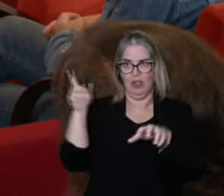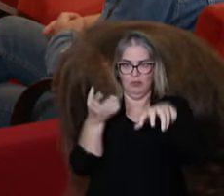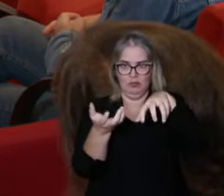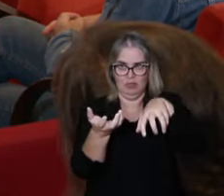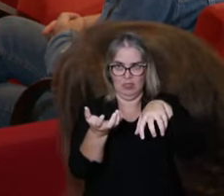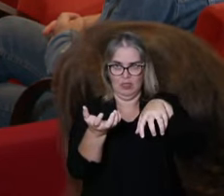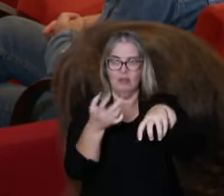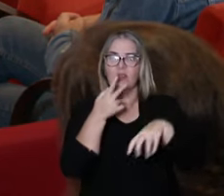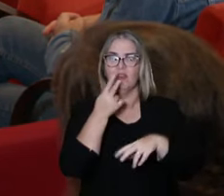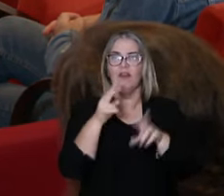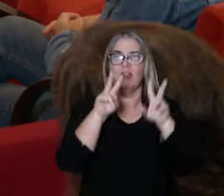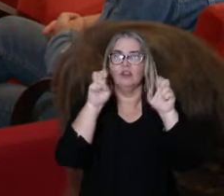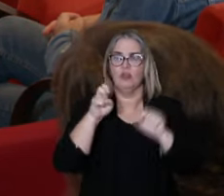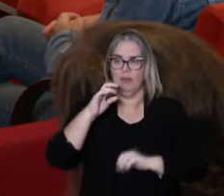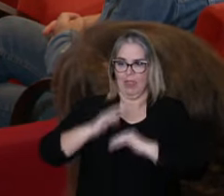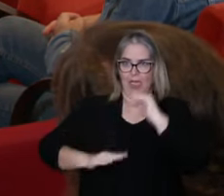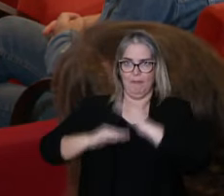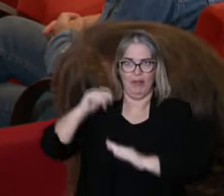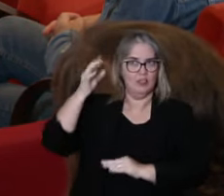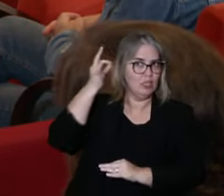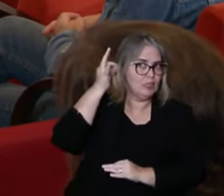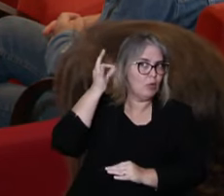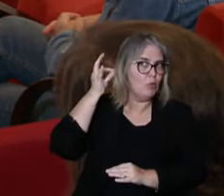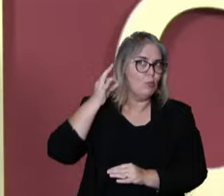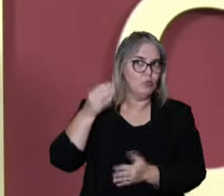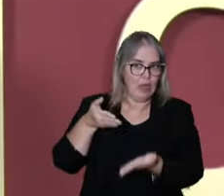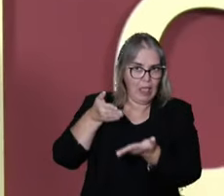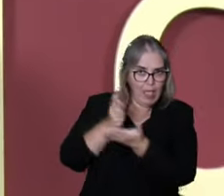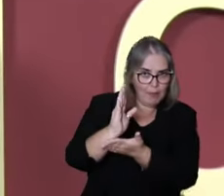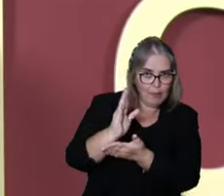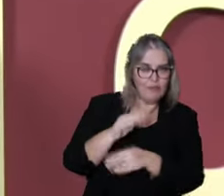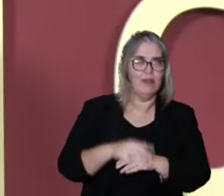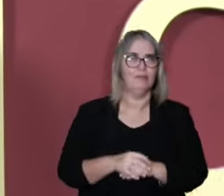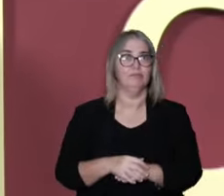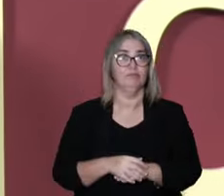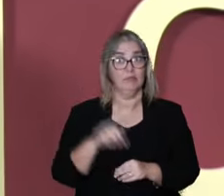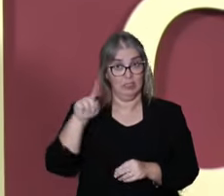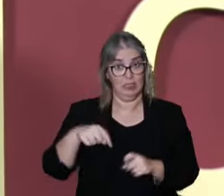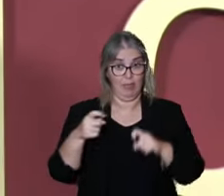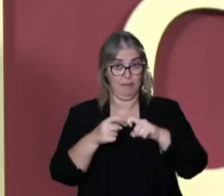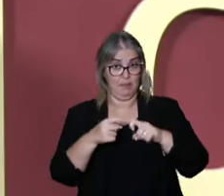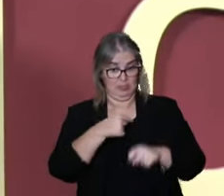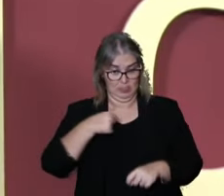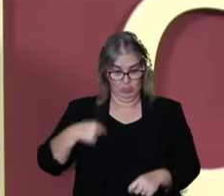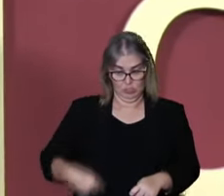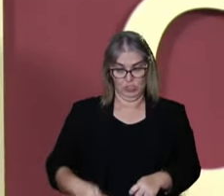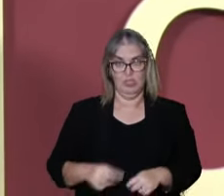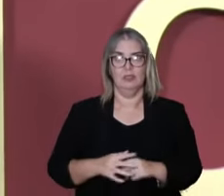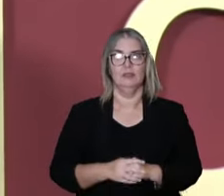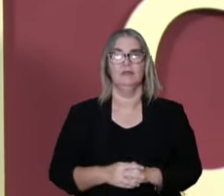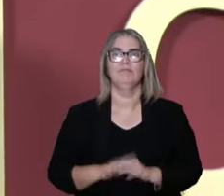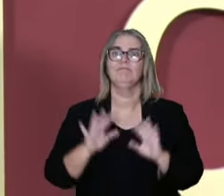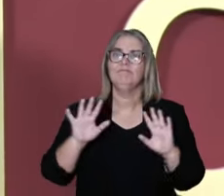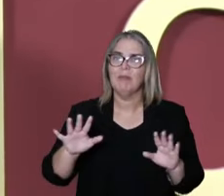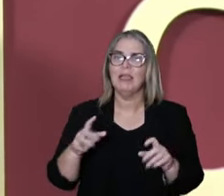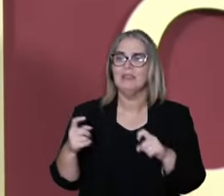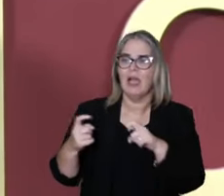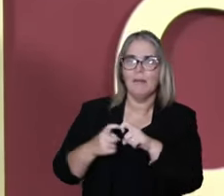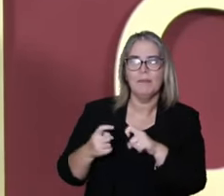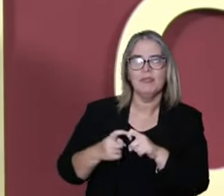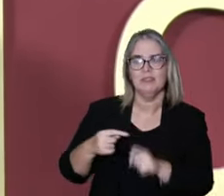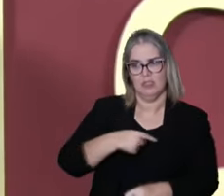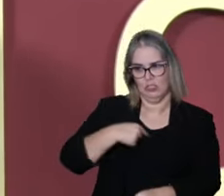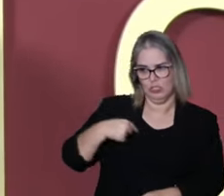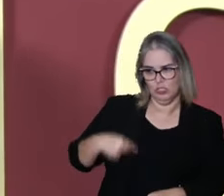law on the Senate to have a regulation for the practice of acupuncture that's part of the Chinese